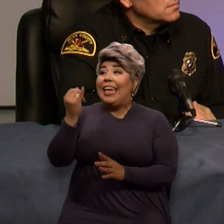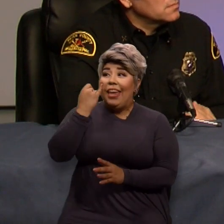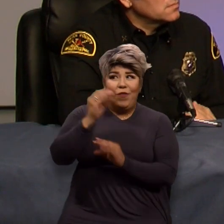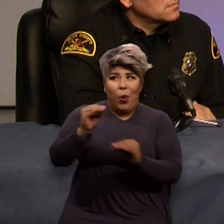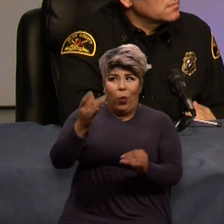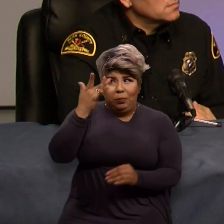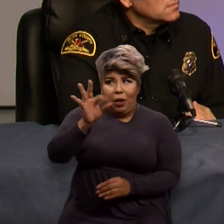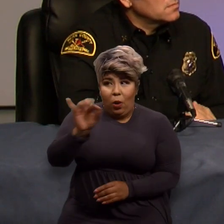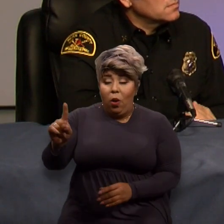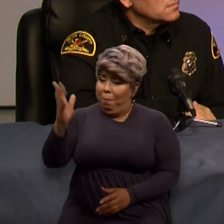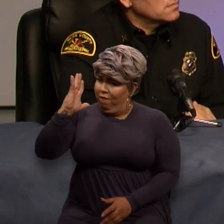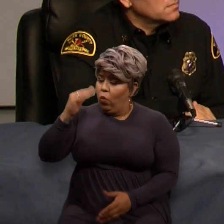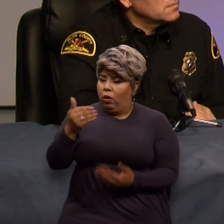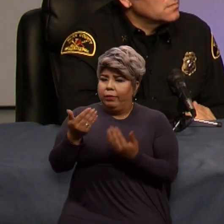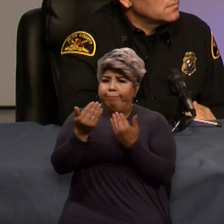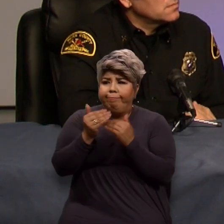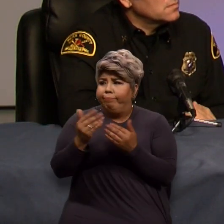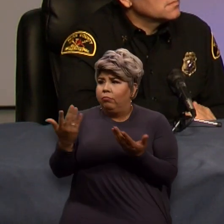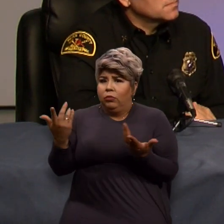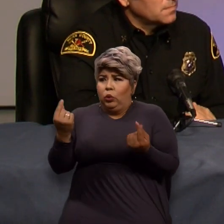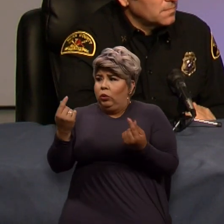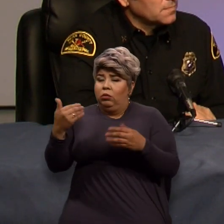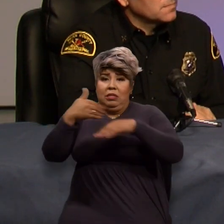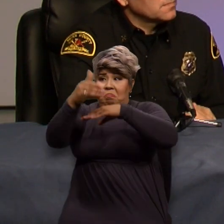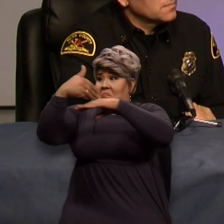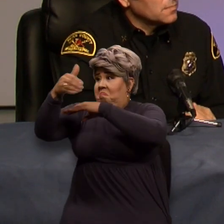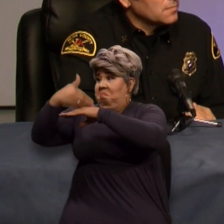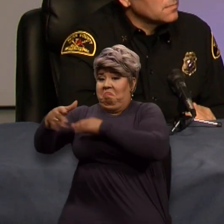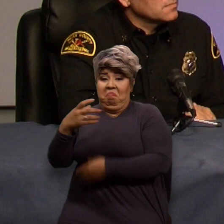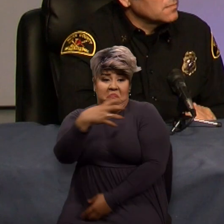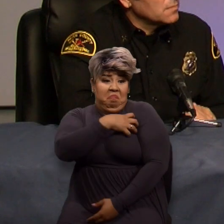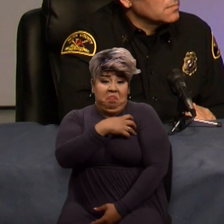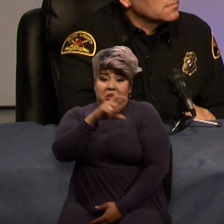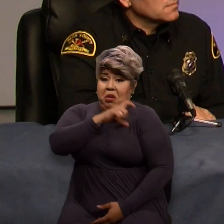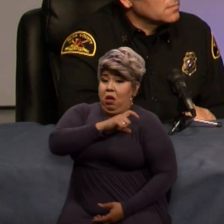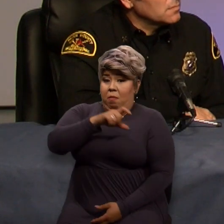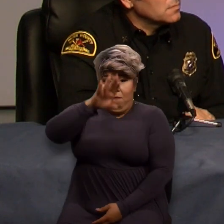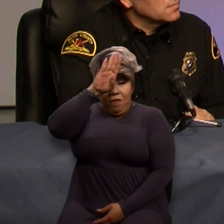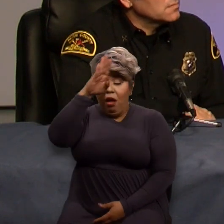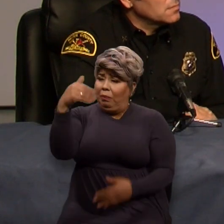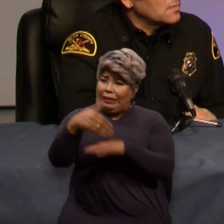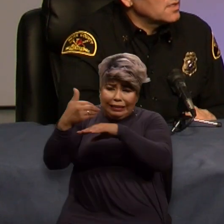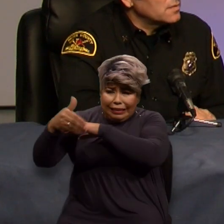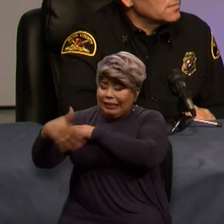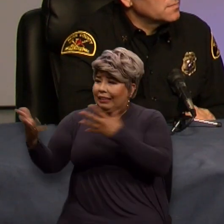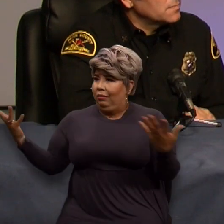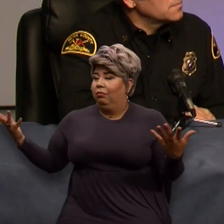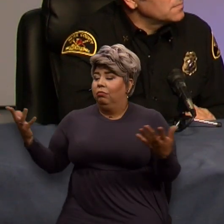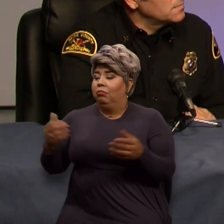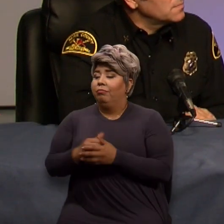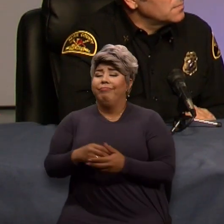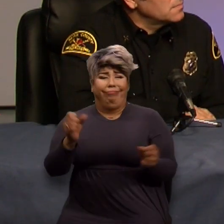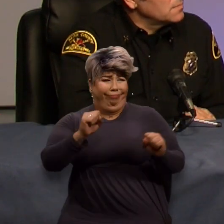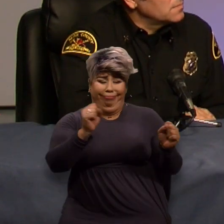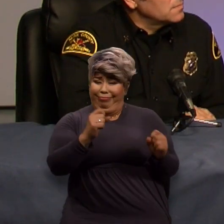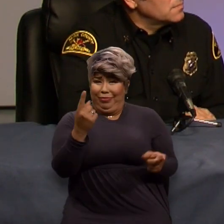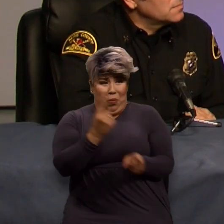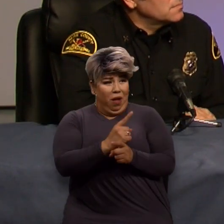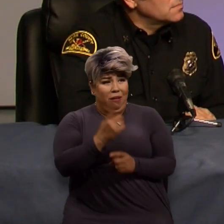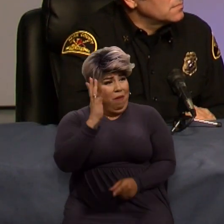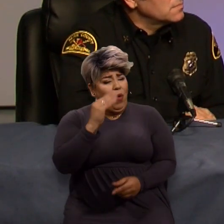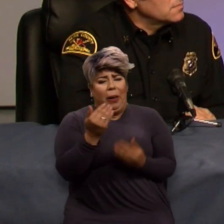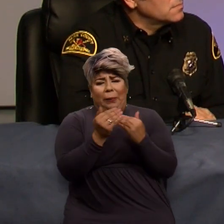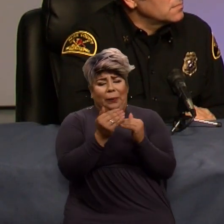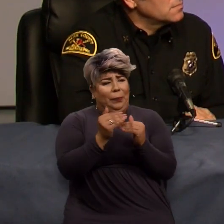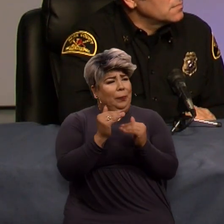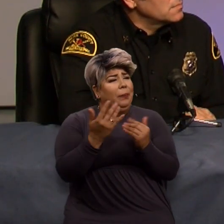before they dispatch fire, police, sheriff, whoever, right? Right. Yeah. Because we have whatever information you've